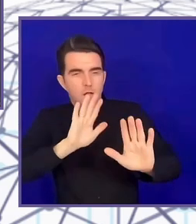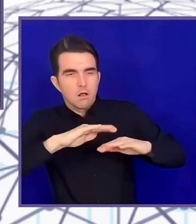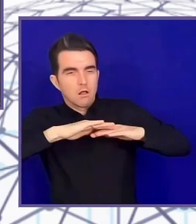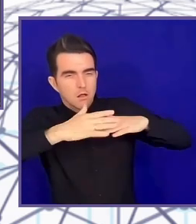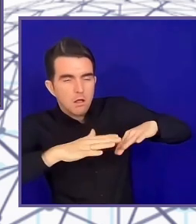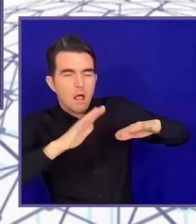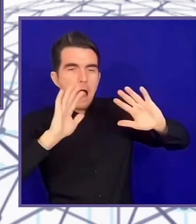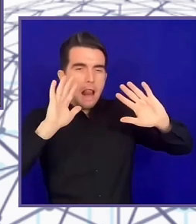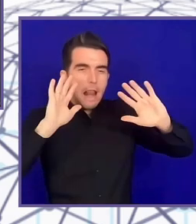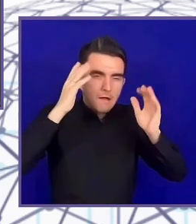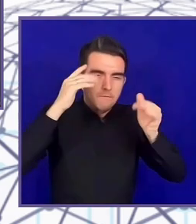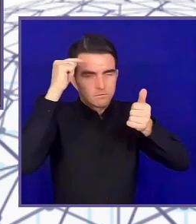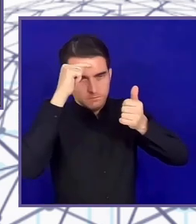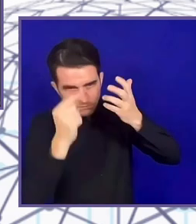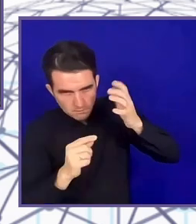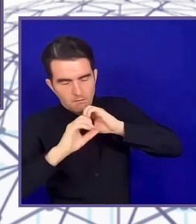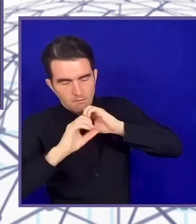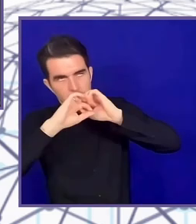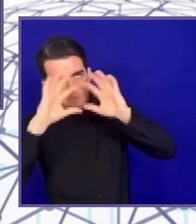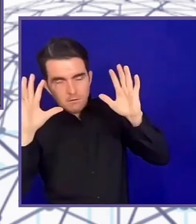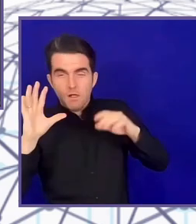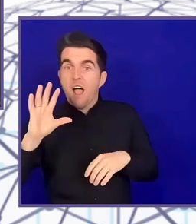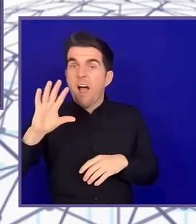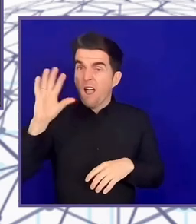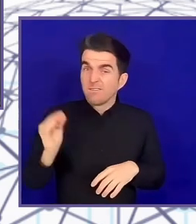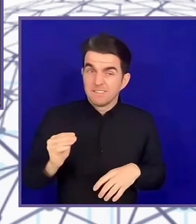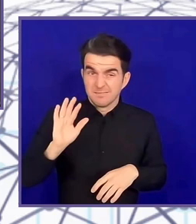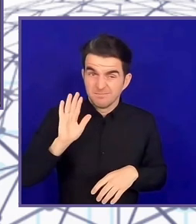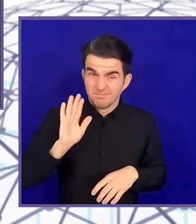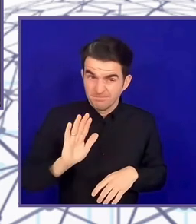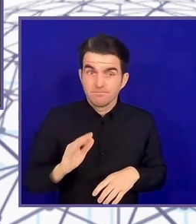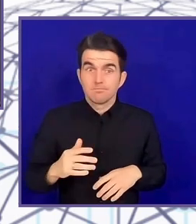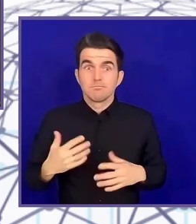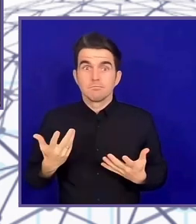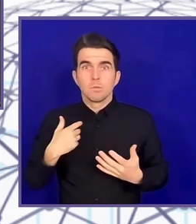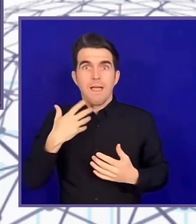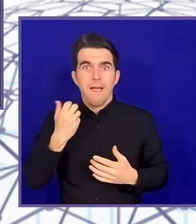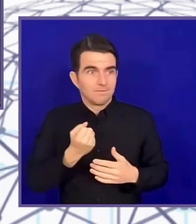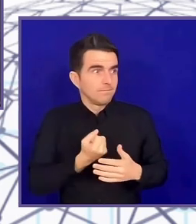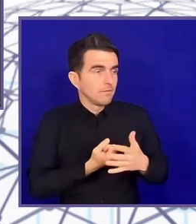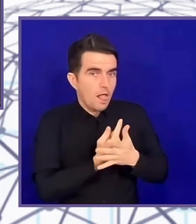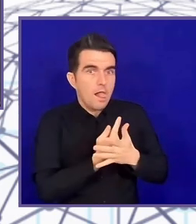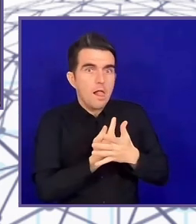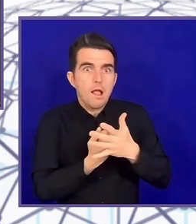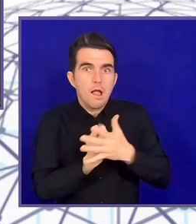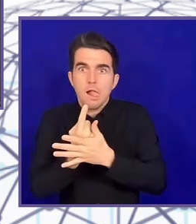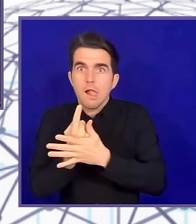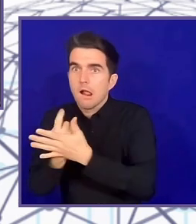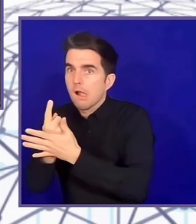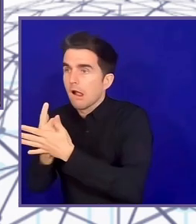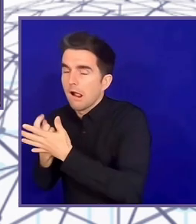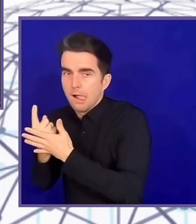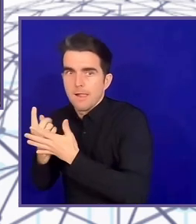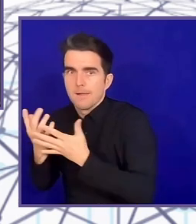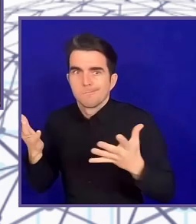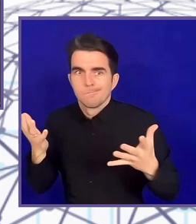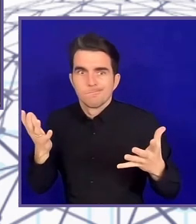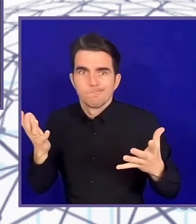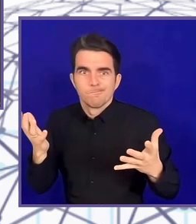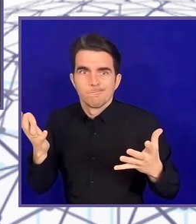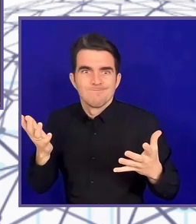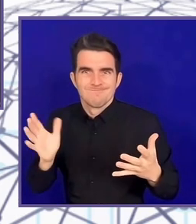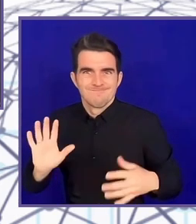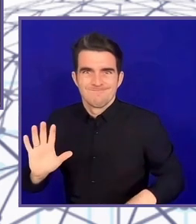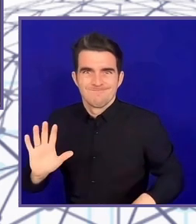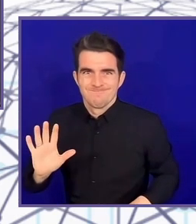you donate this amazing technology and it's completely unrelatable. One, two,